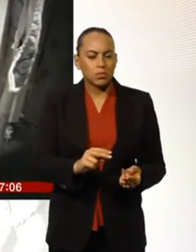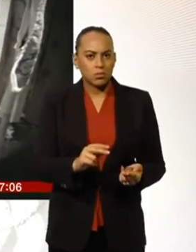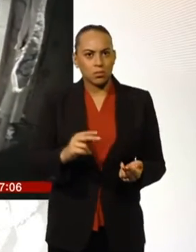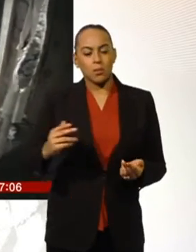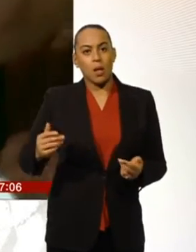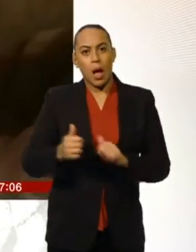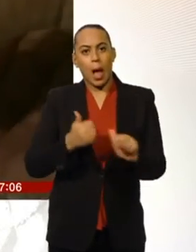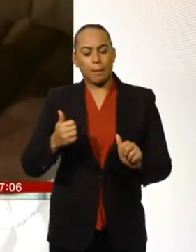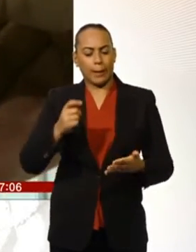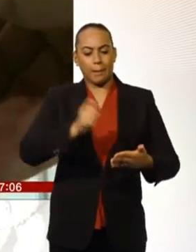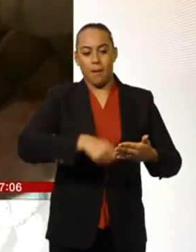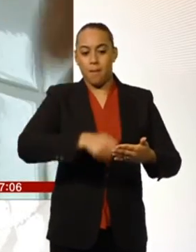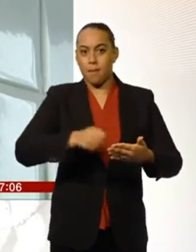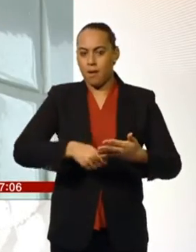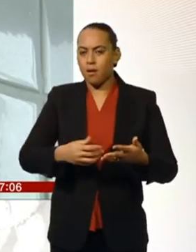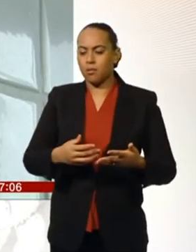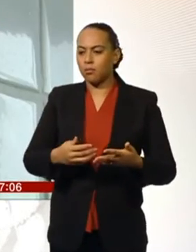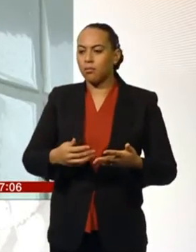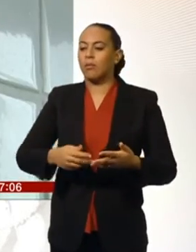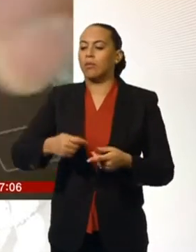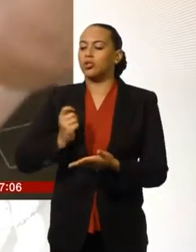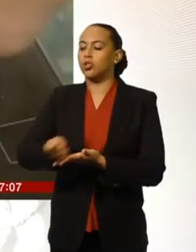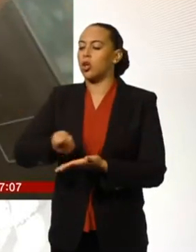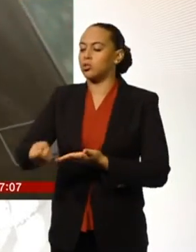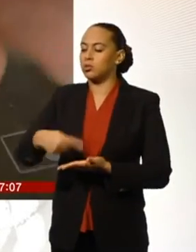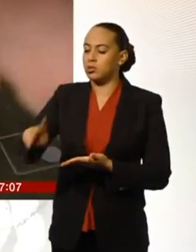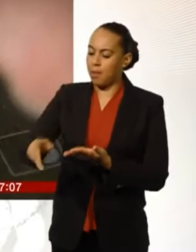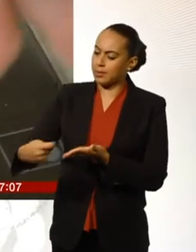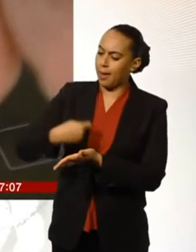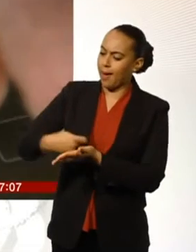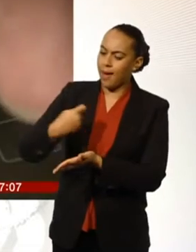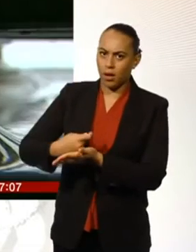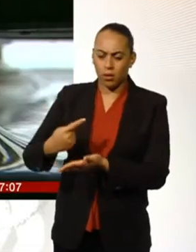fast enough, putting the big energy suppliers under renewed pressure to cut prices.